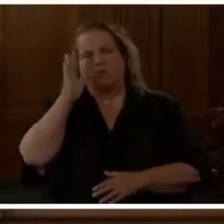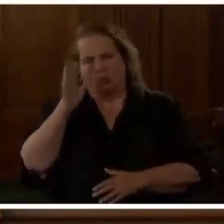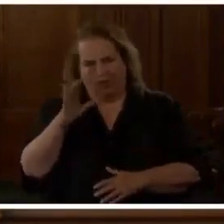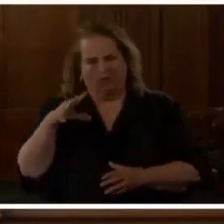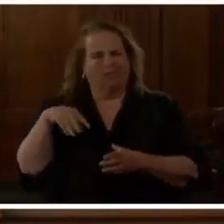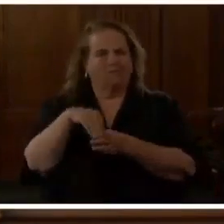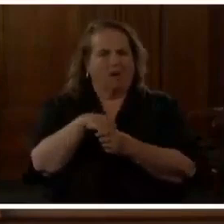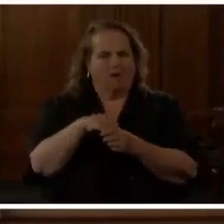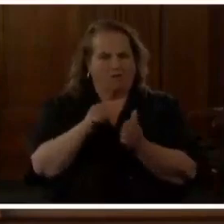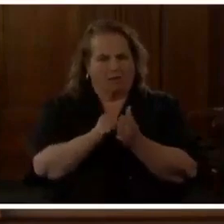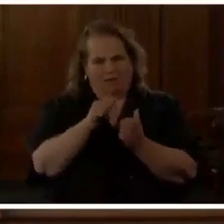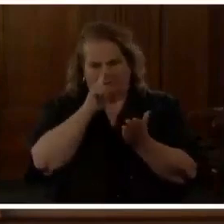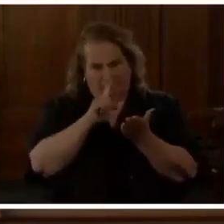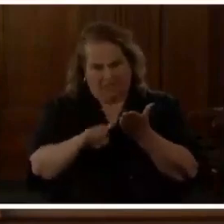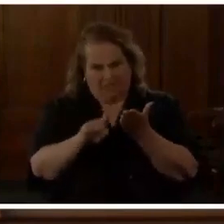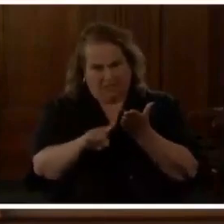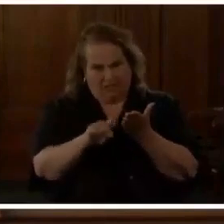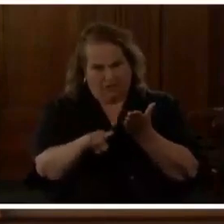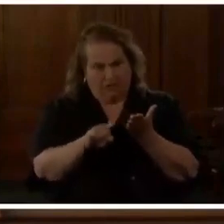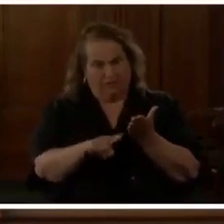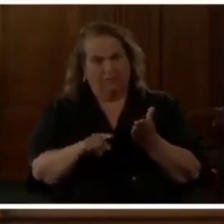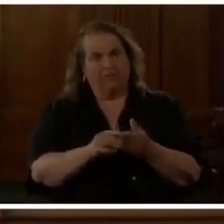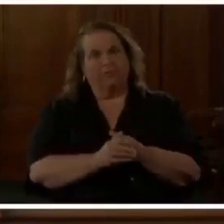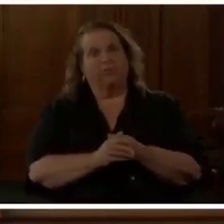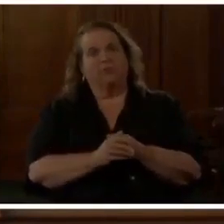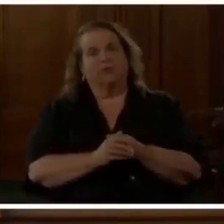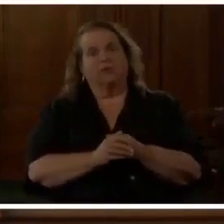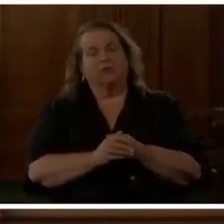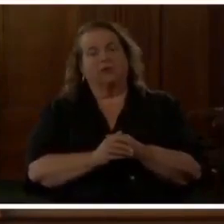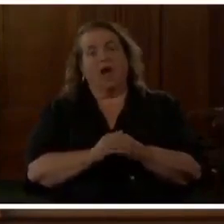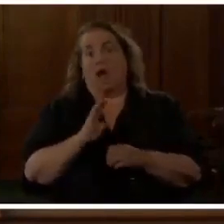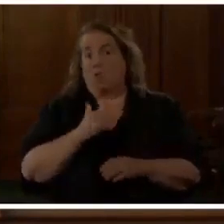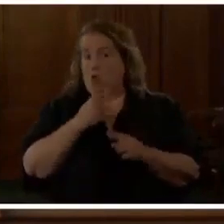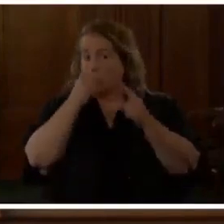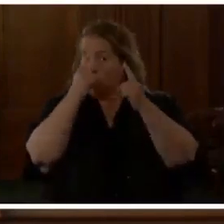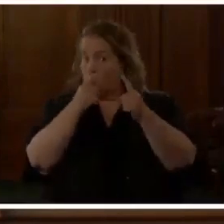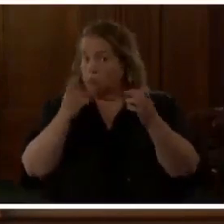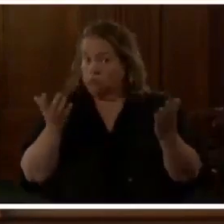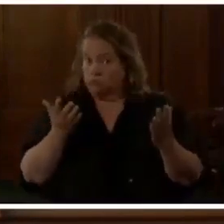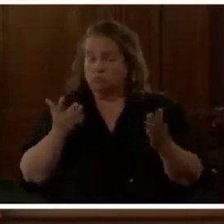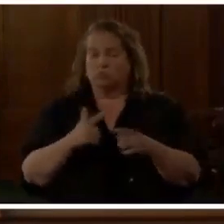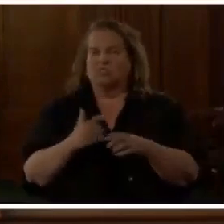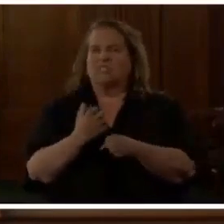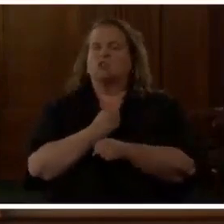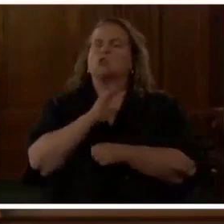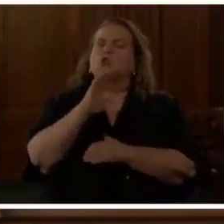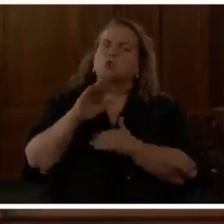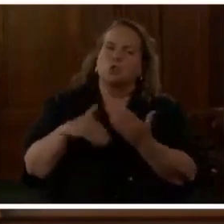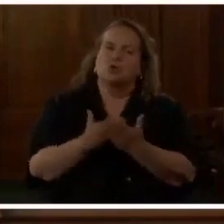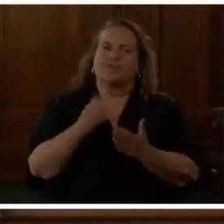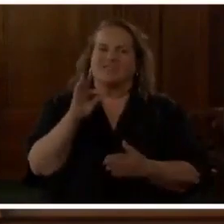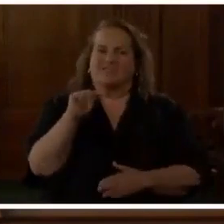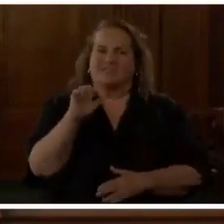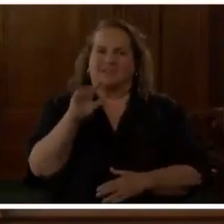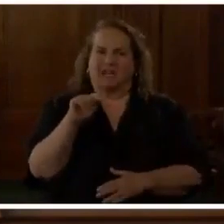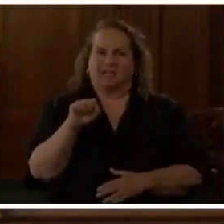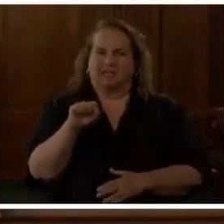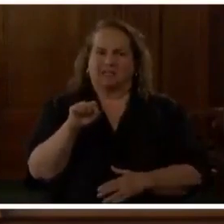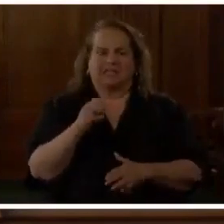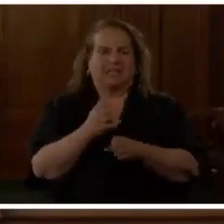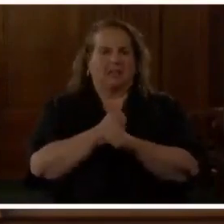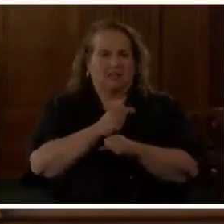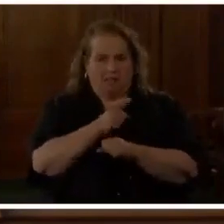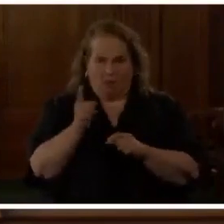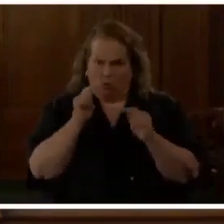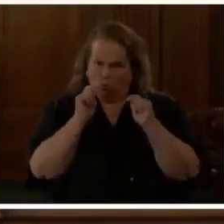an investigation. Our goal is to get all of the facts, get them quickly,